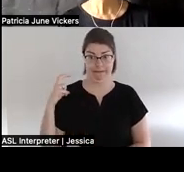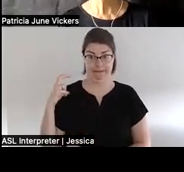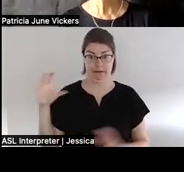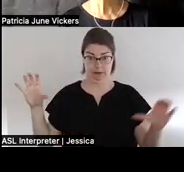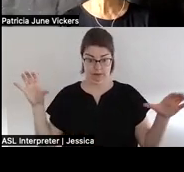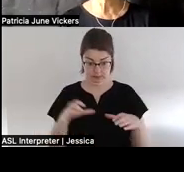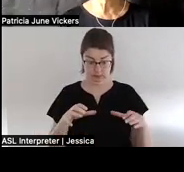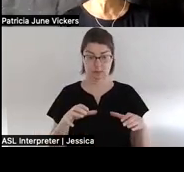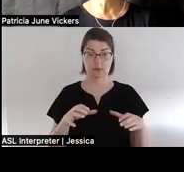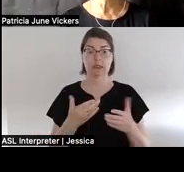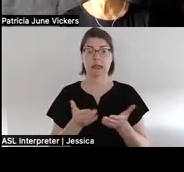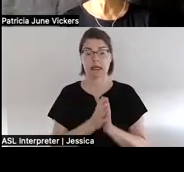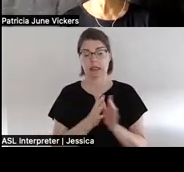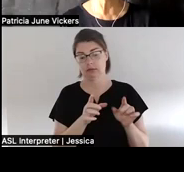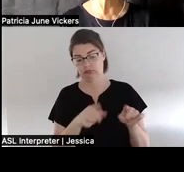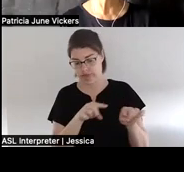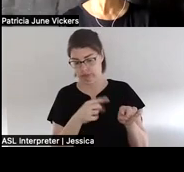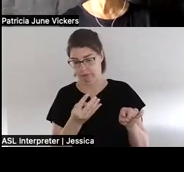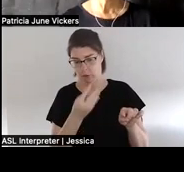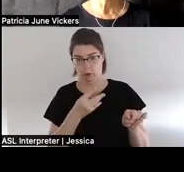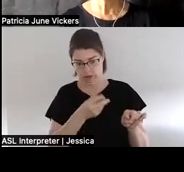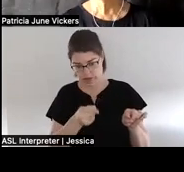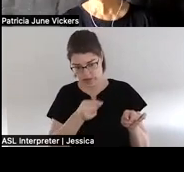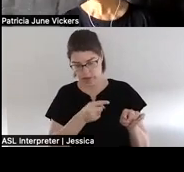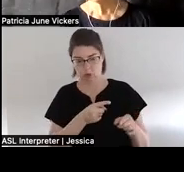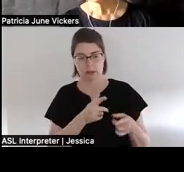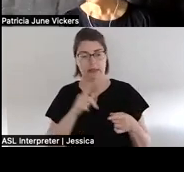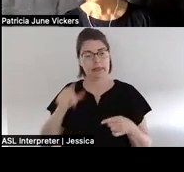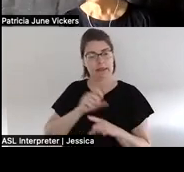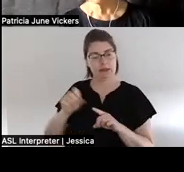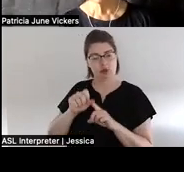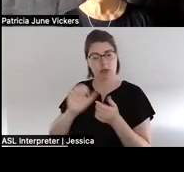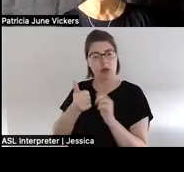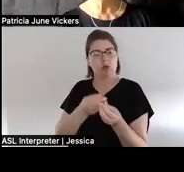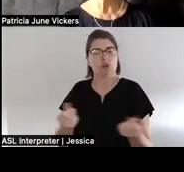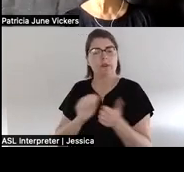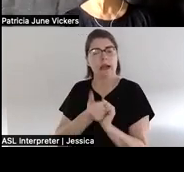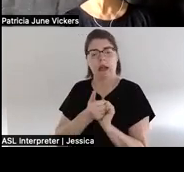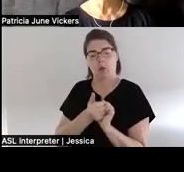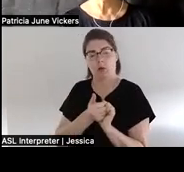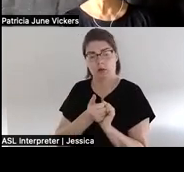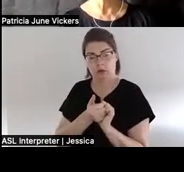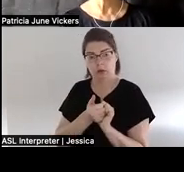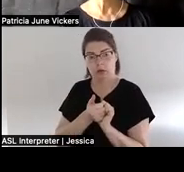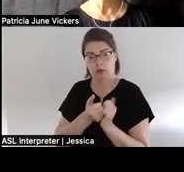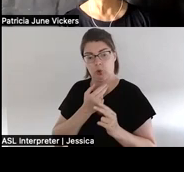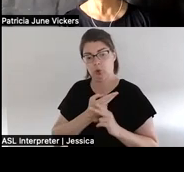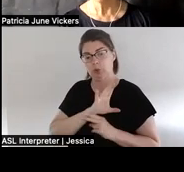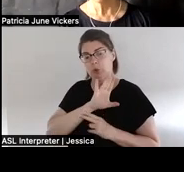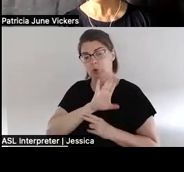i asked them how they would resolve this conflict following their